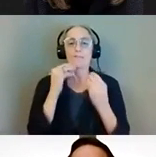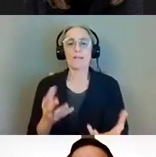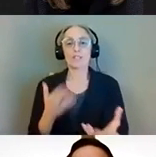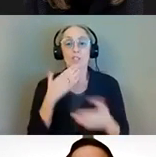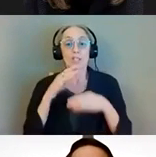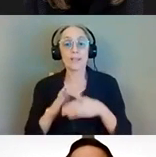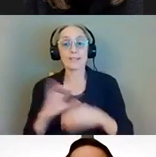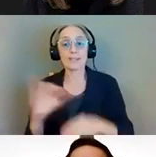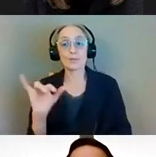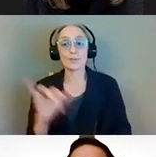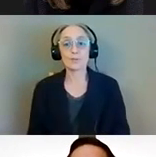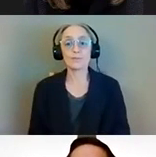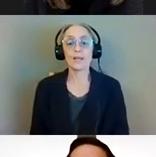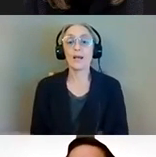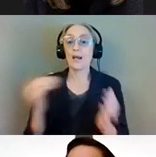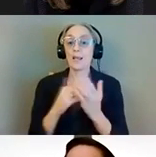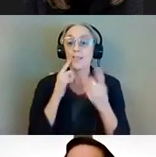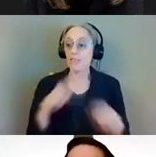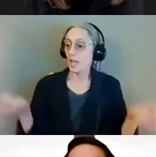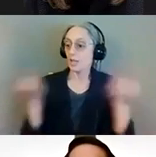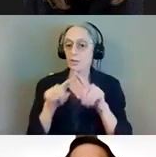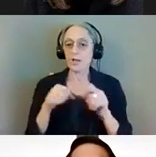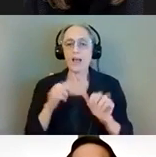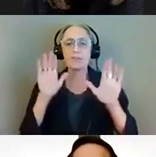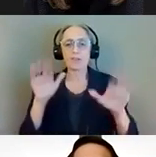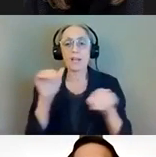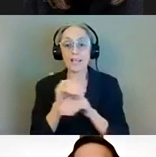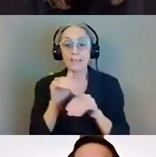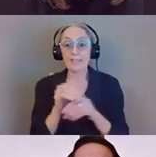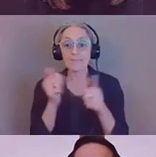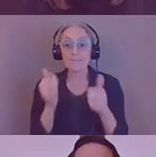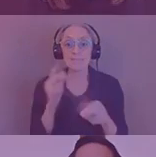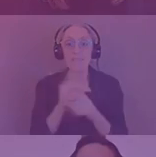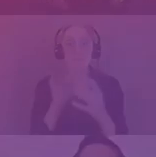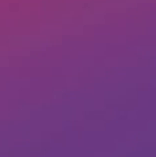again thank you everyone and i hope everyone has a great evening and we'll stay in touch